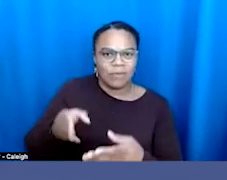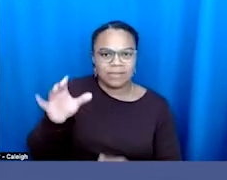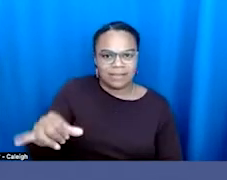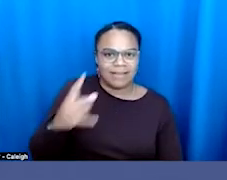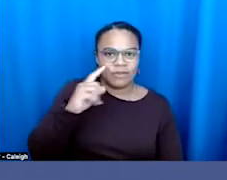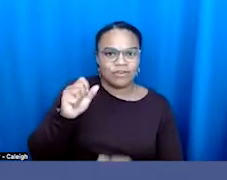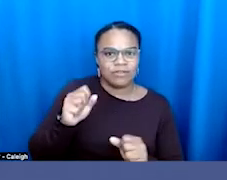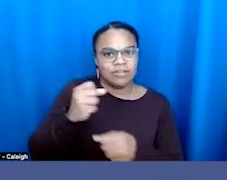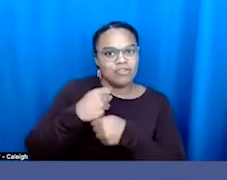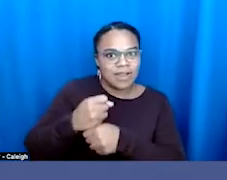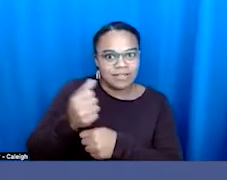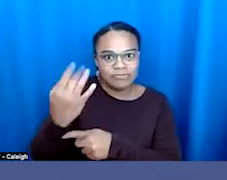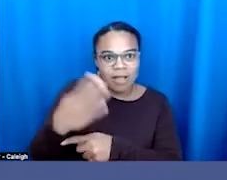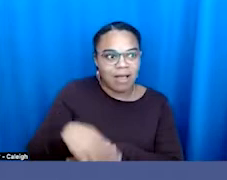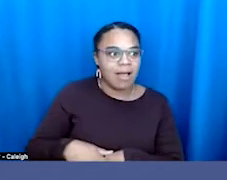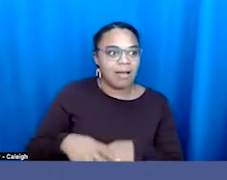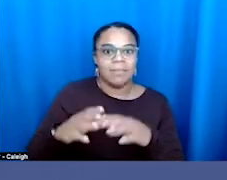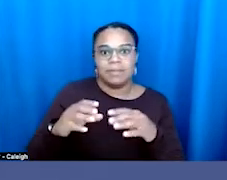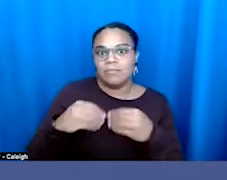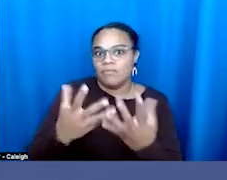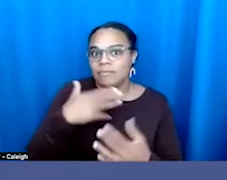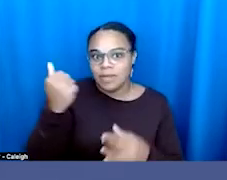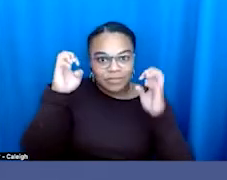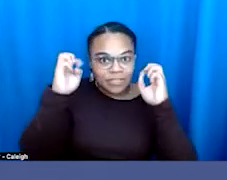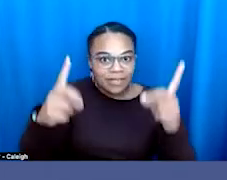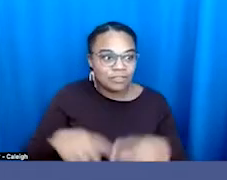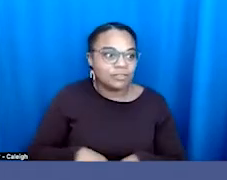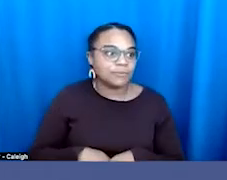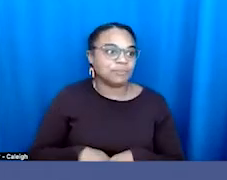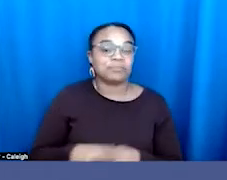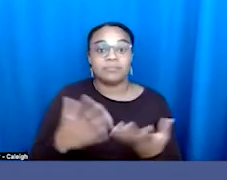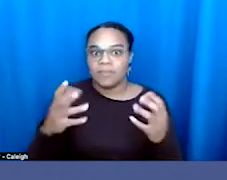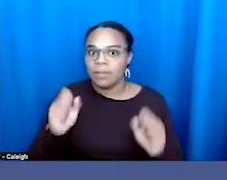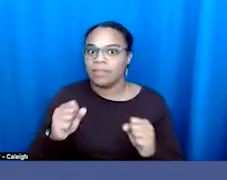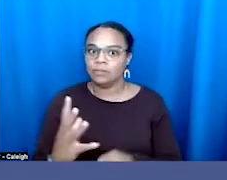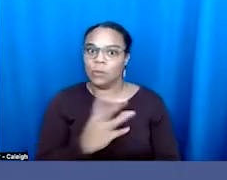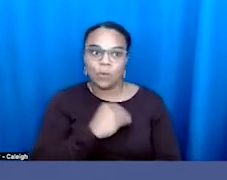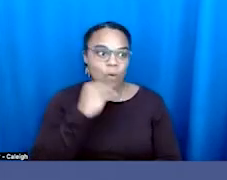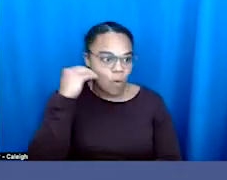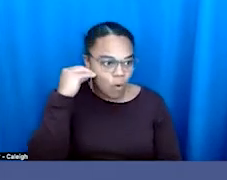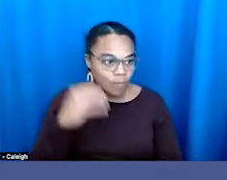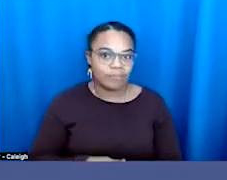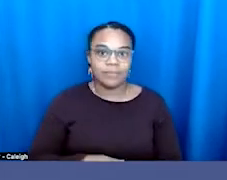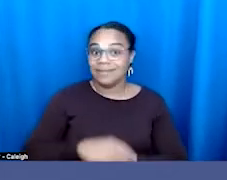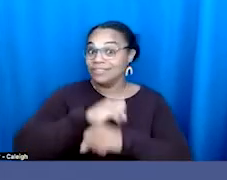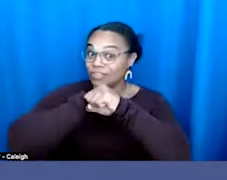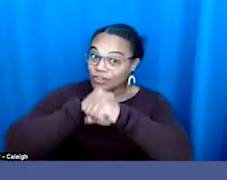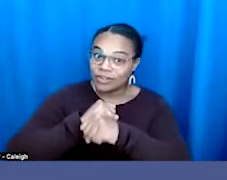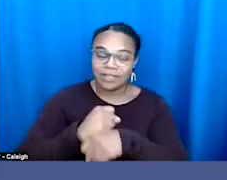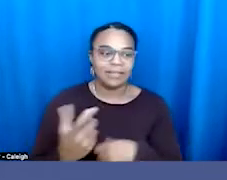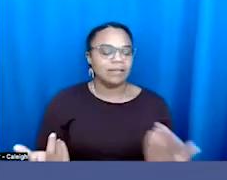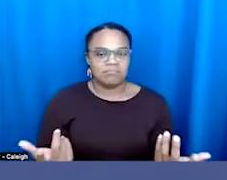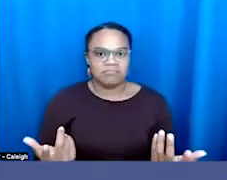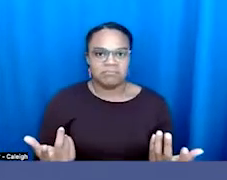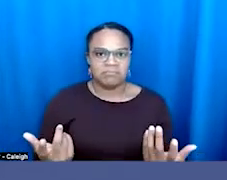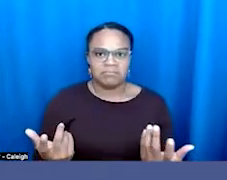creation, better educational attainment, home ownership, security, all of those things. We're just targeting